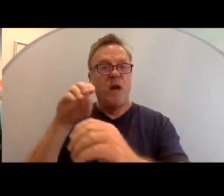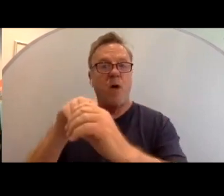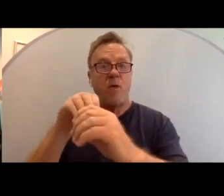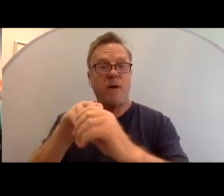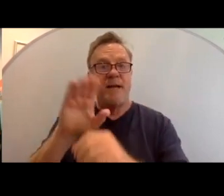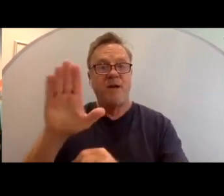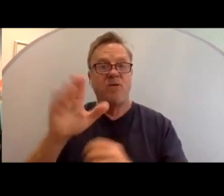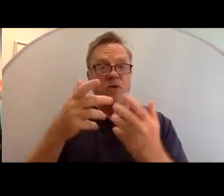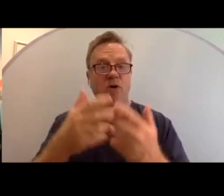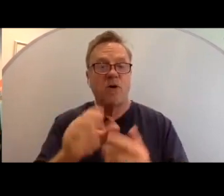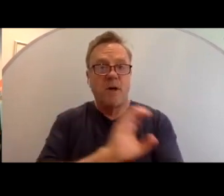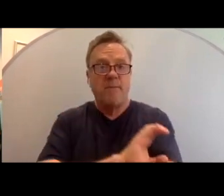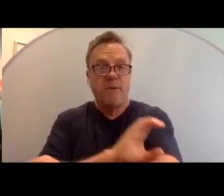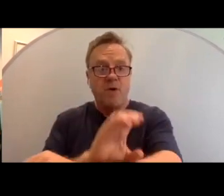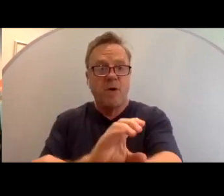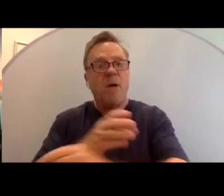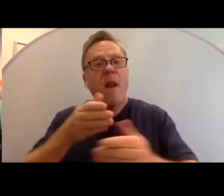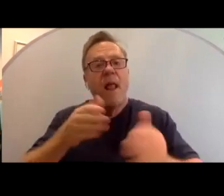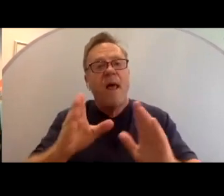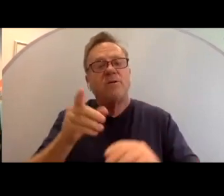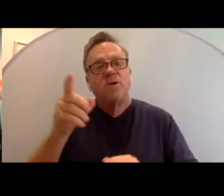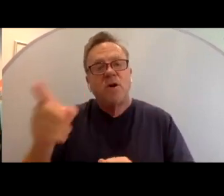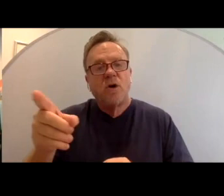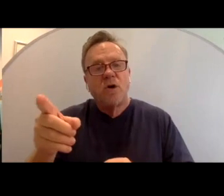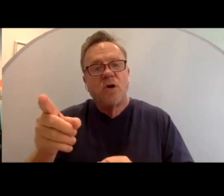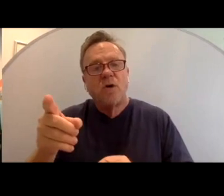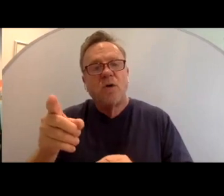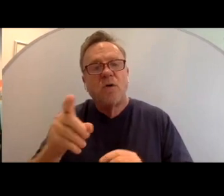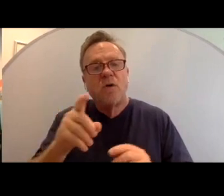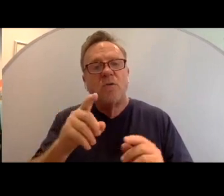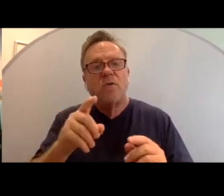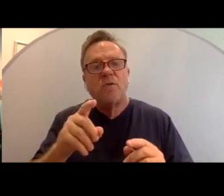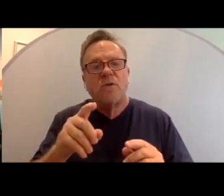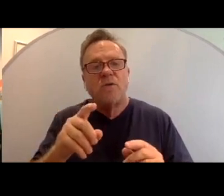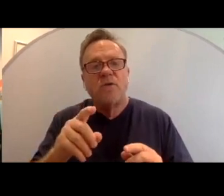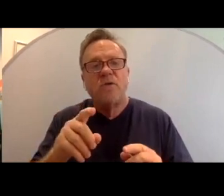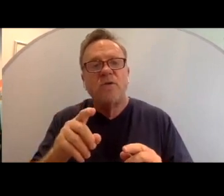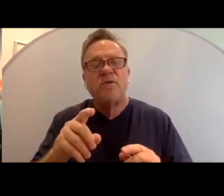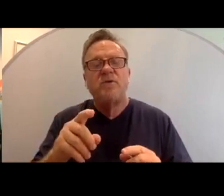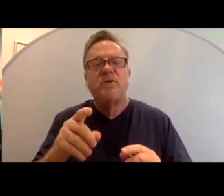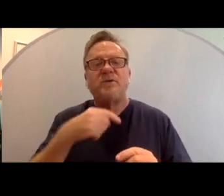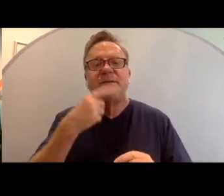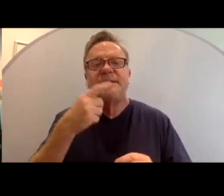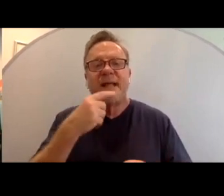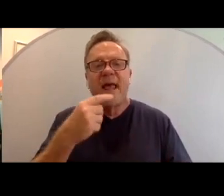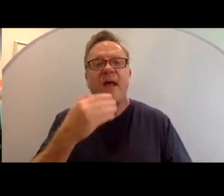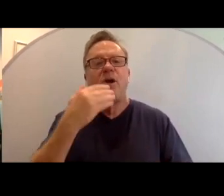her device that allows her to wish Shabbat Shalom a good Sabbath to the community.